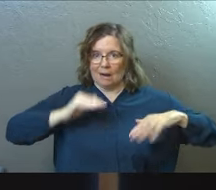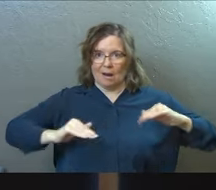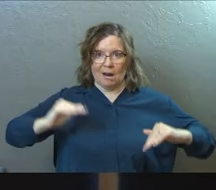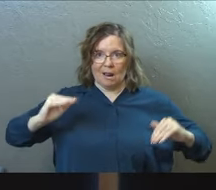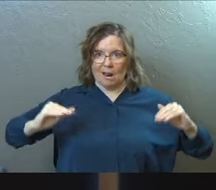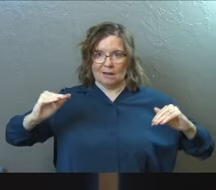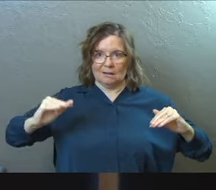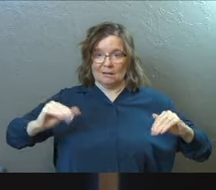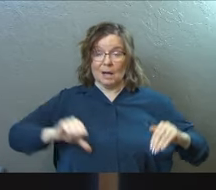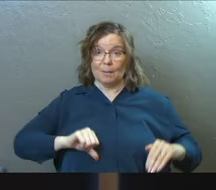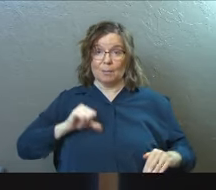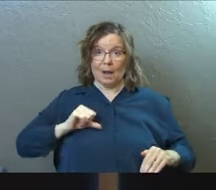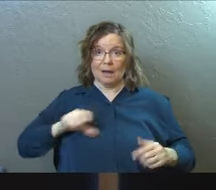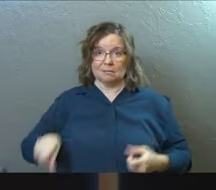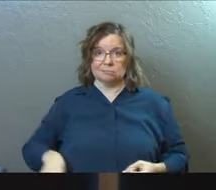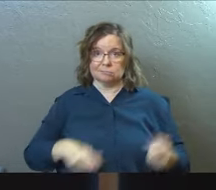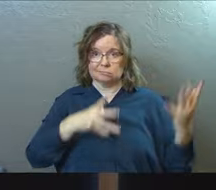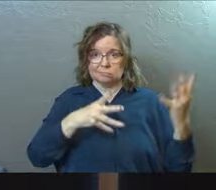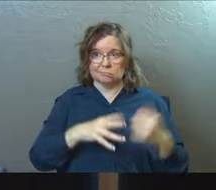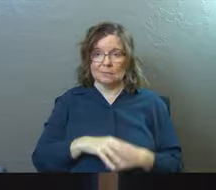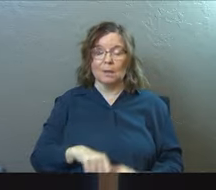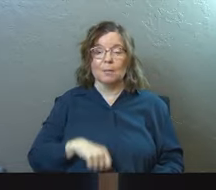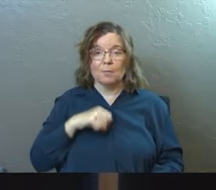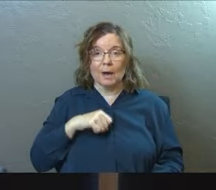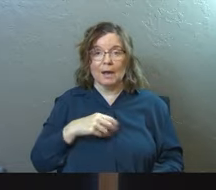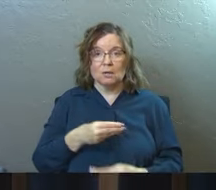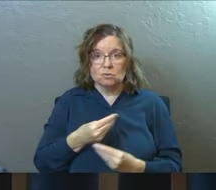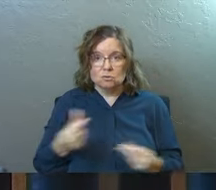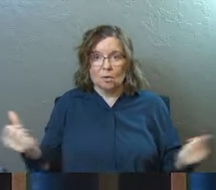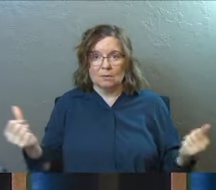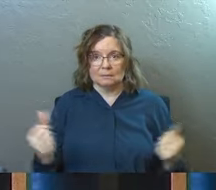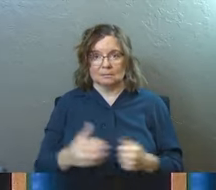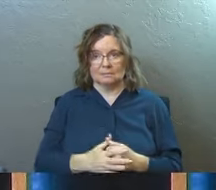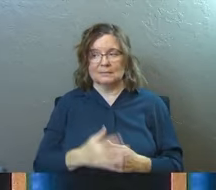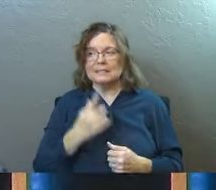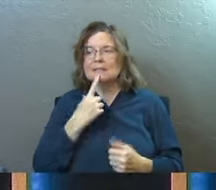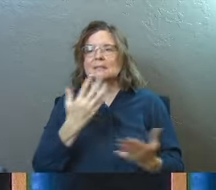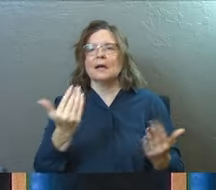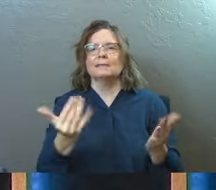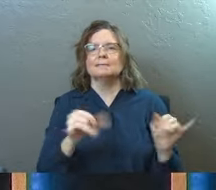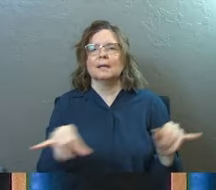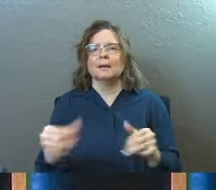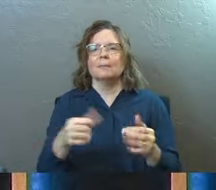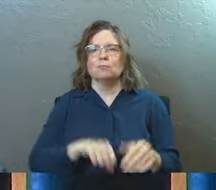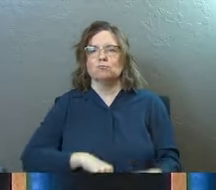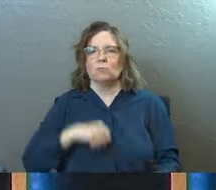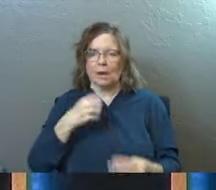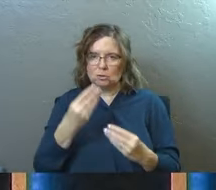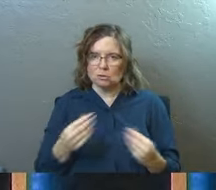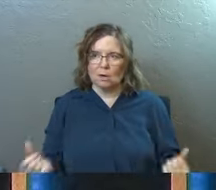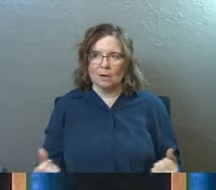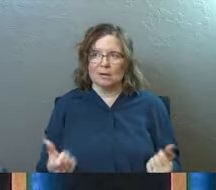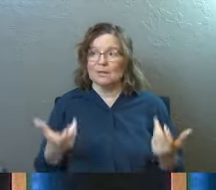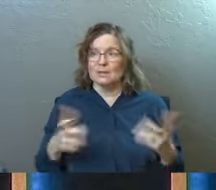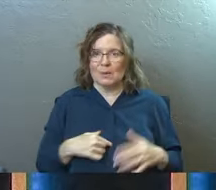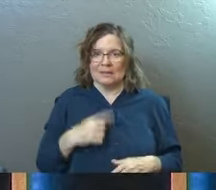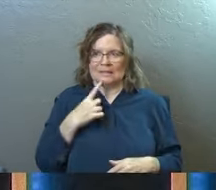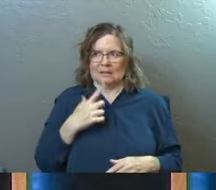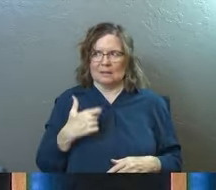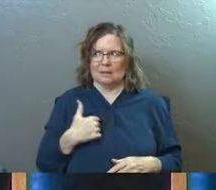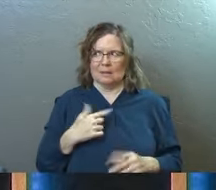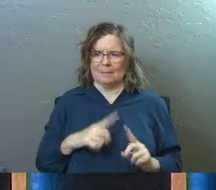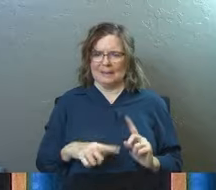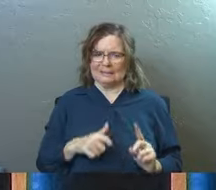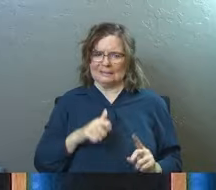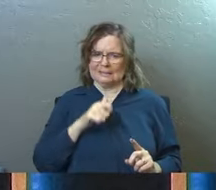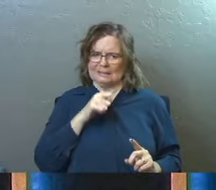Pride is gone. Pride is gone. Say pride is gone. Pride is gone. You kind of don't want to say it because you're